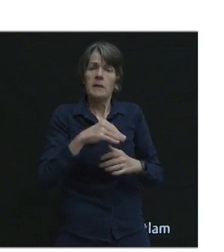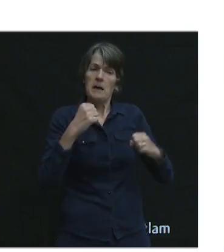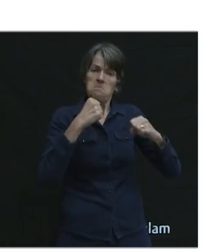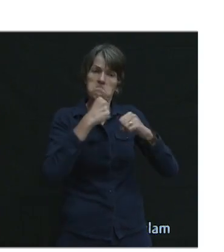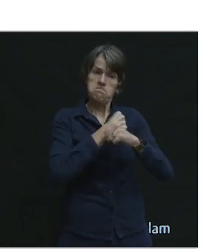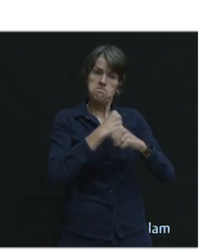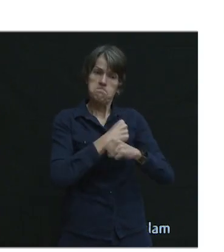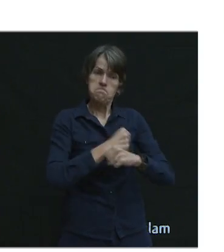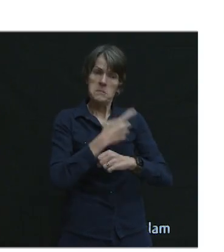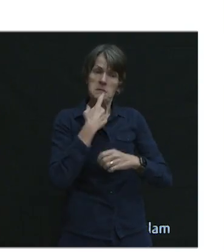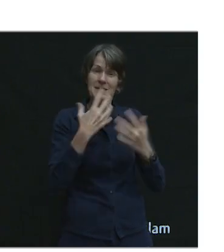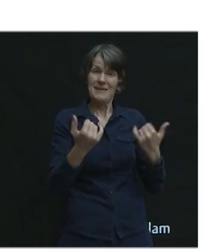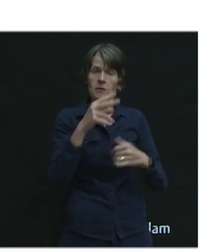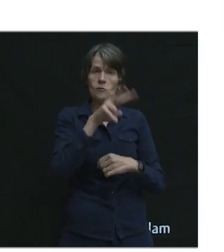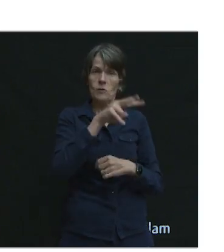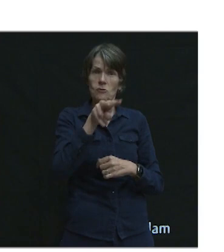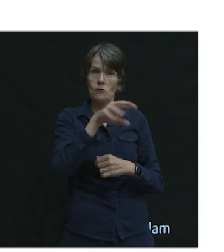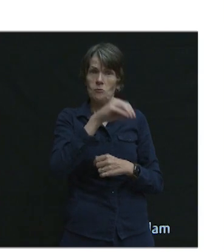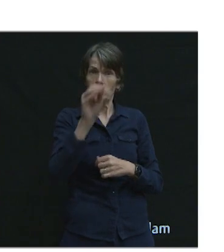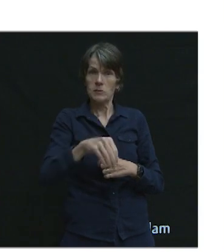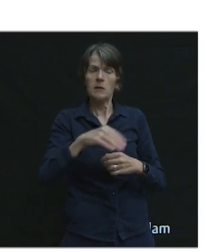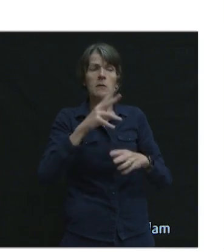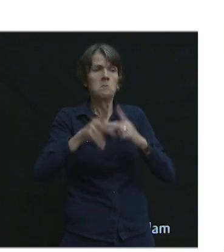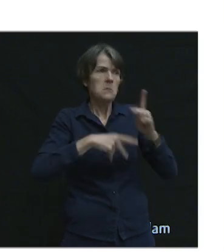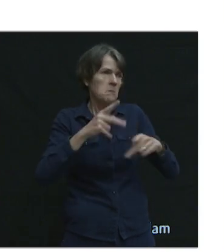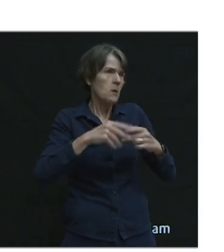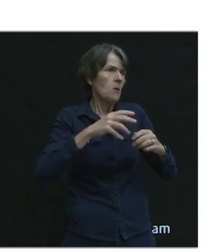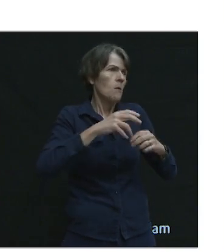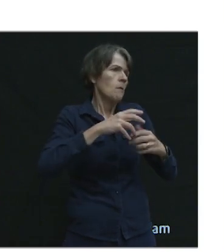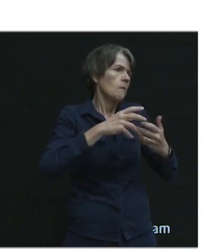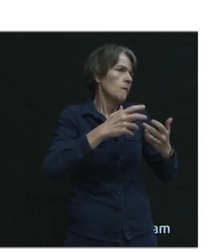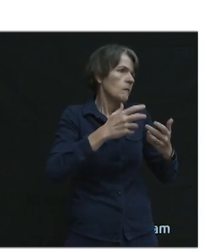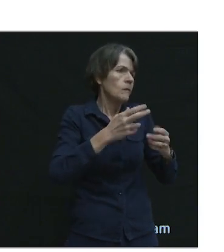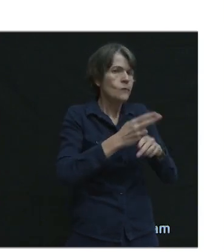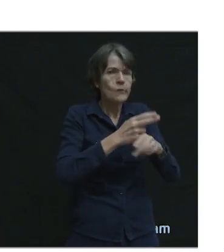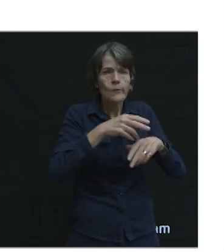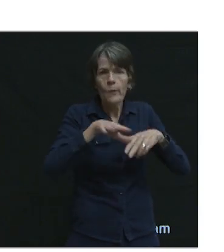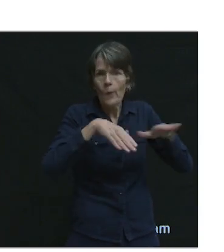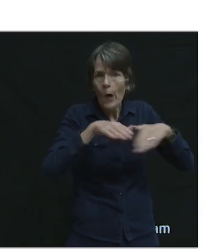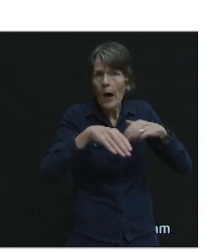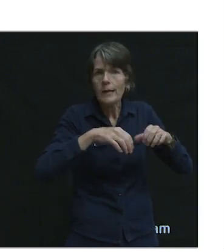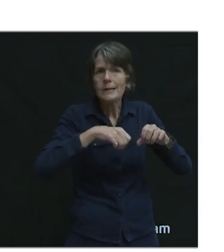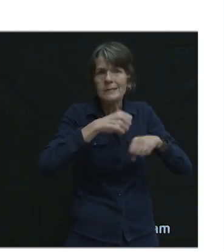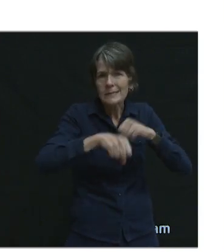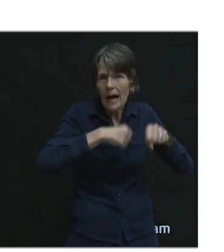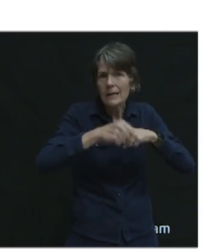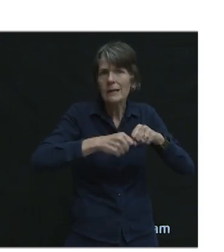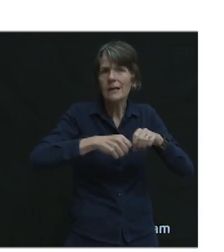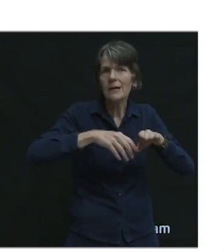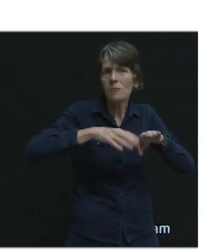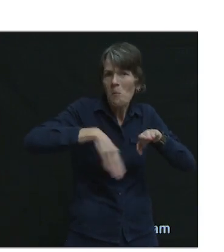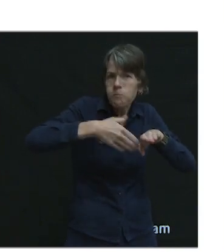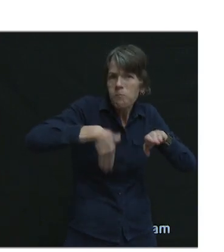that at this point, 22% of the trips are made by walking and micromobility is inclusive of cycling here in transit.